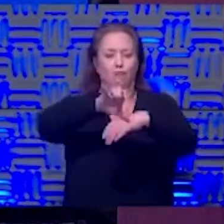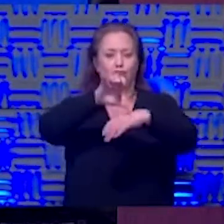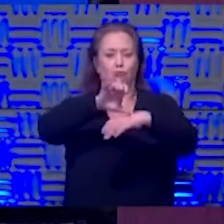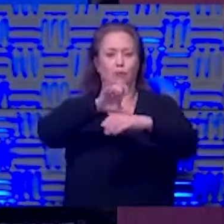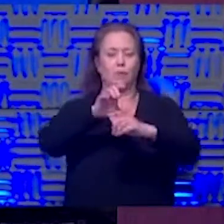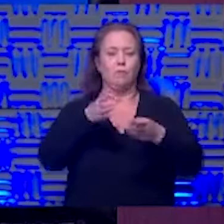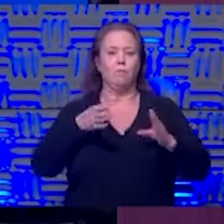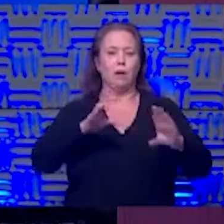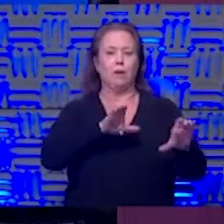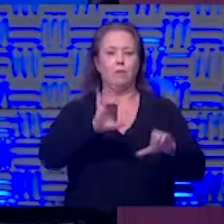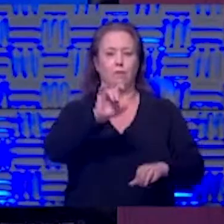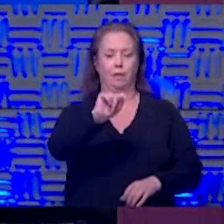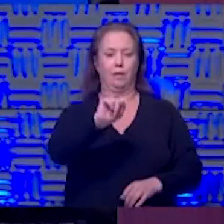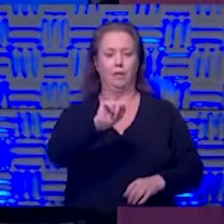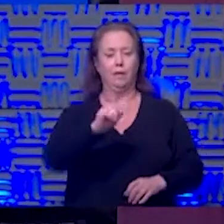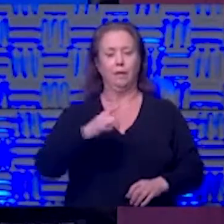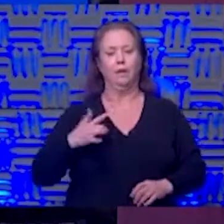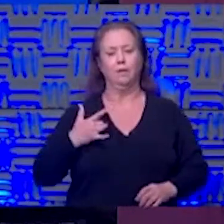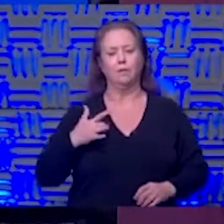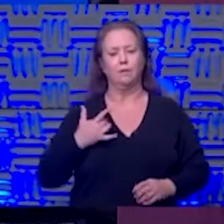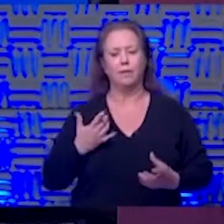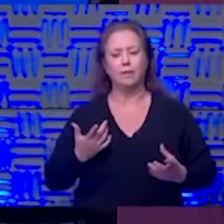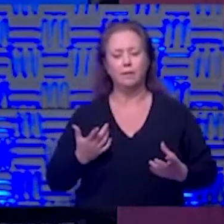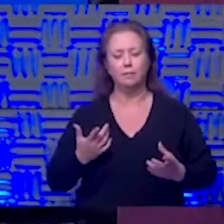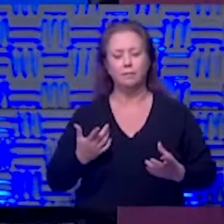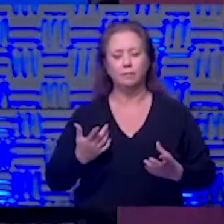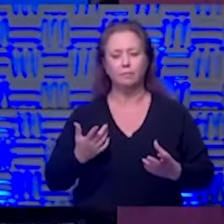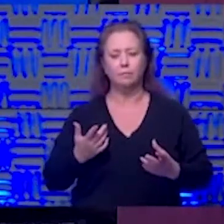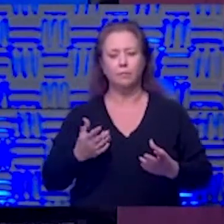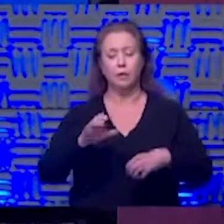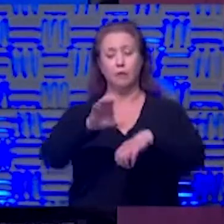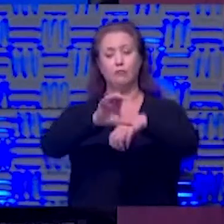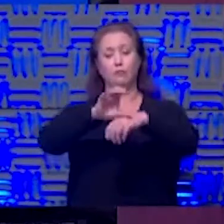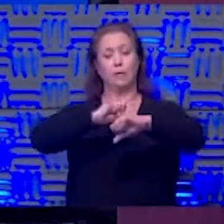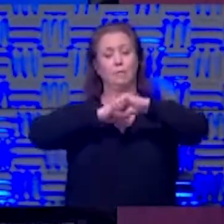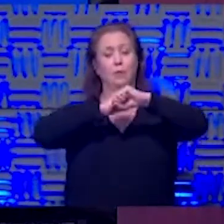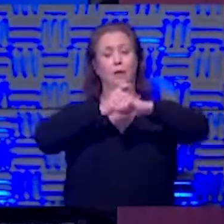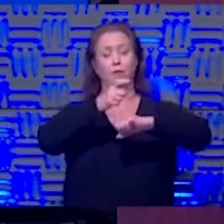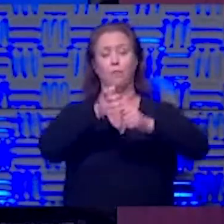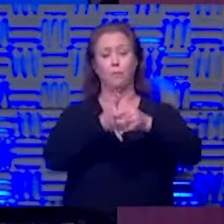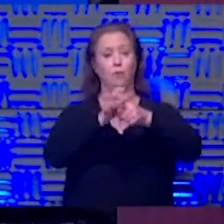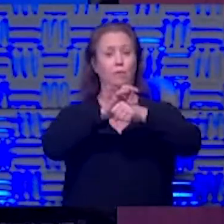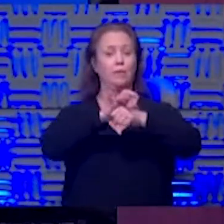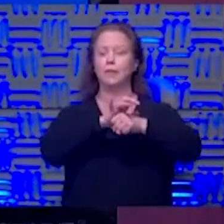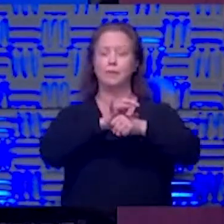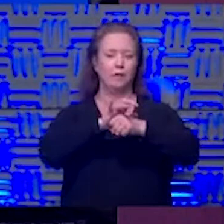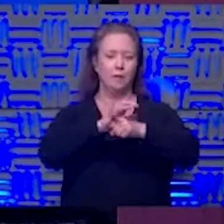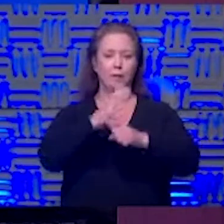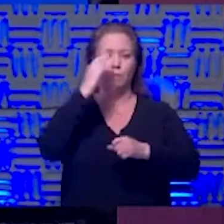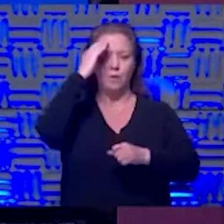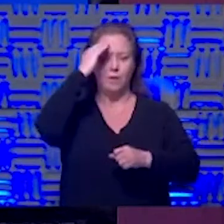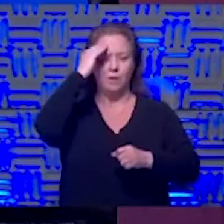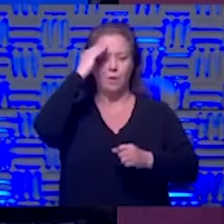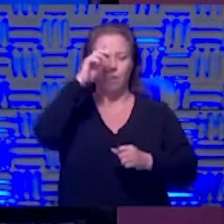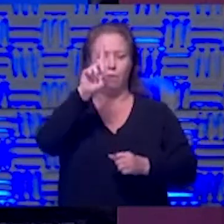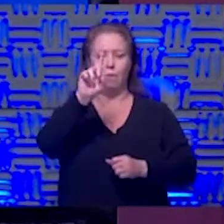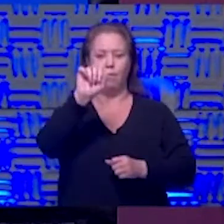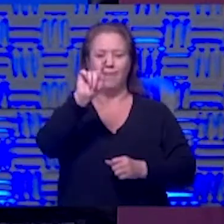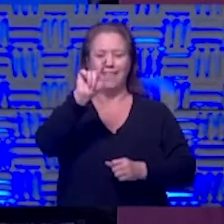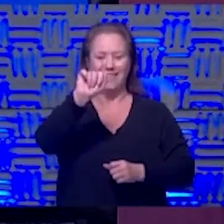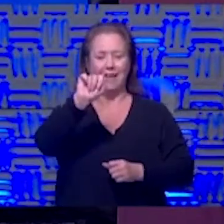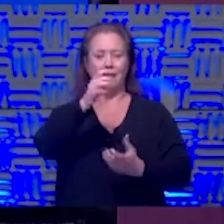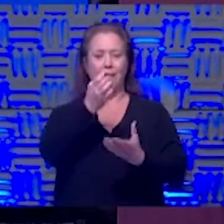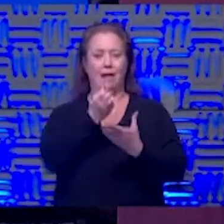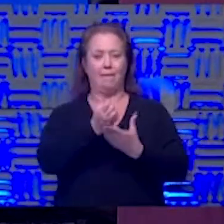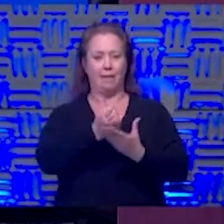but i think there's this sense that maybe um a church can protect you from the coronavirus but we know just from the data just from the